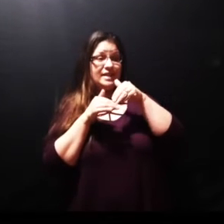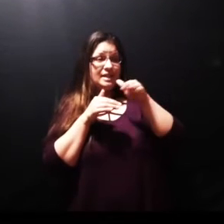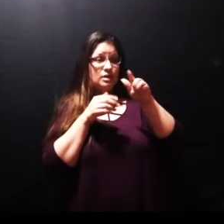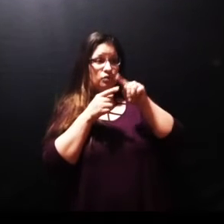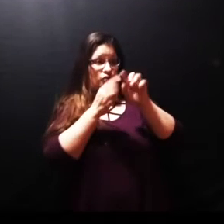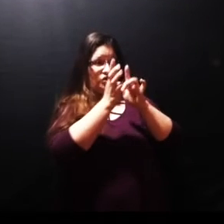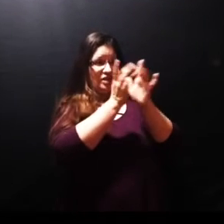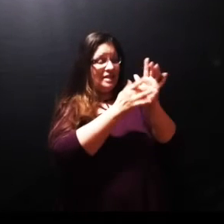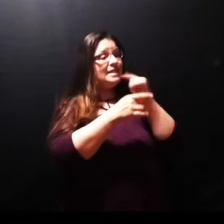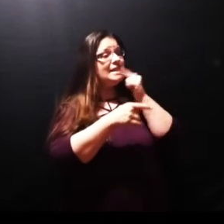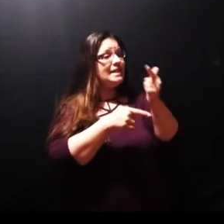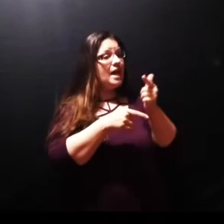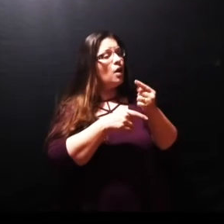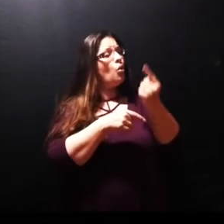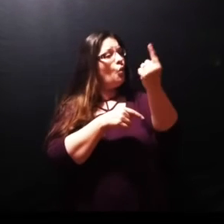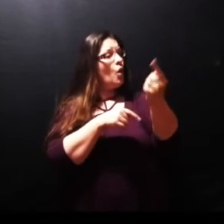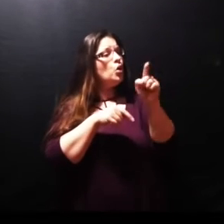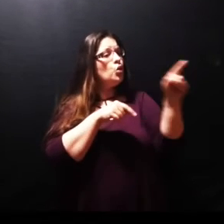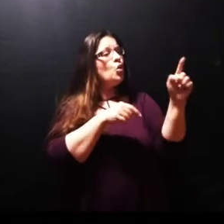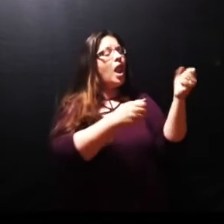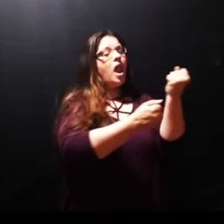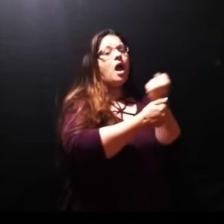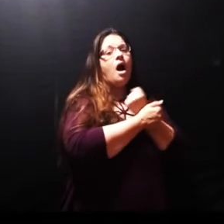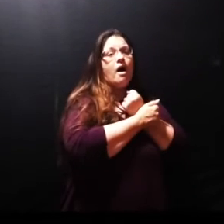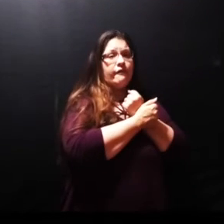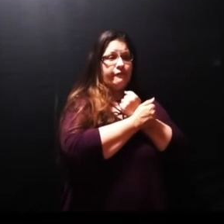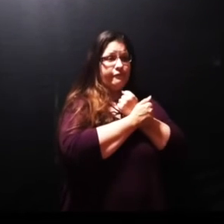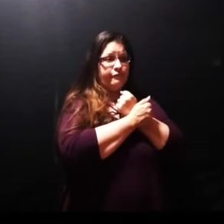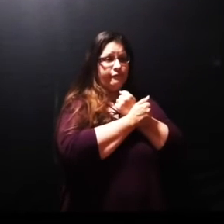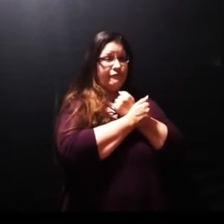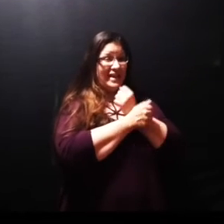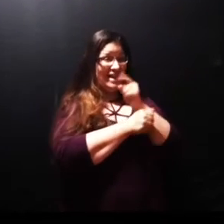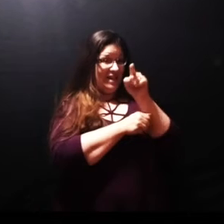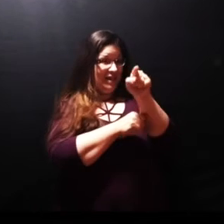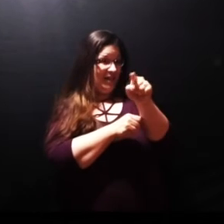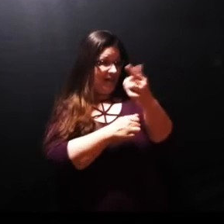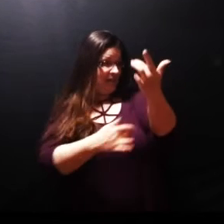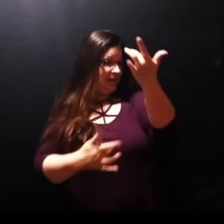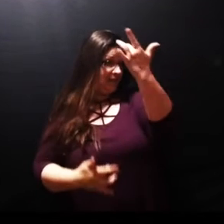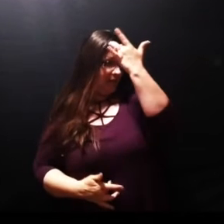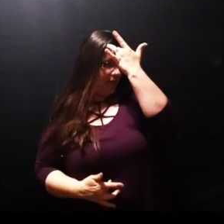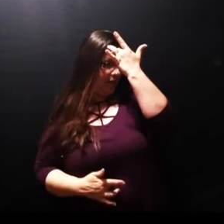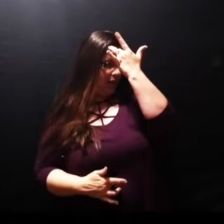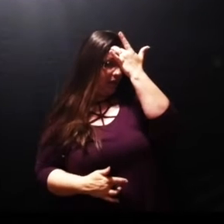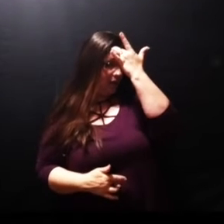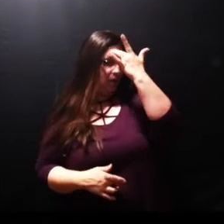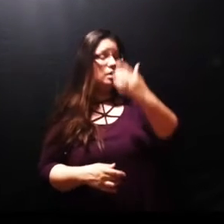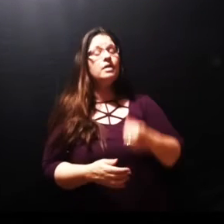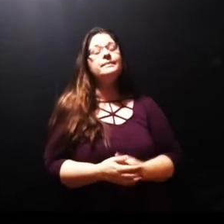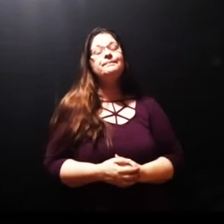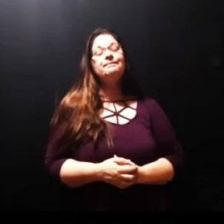saying Lord behold he whom thou lovest is sick